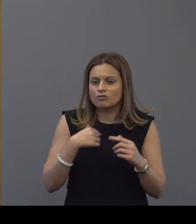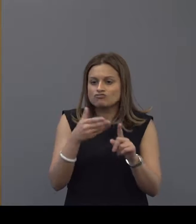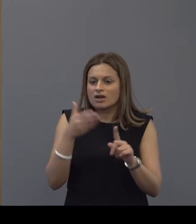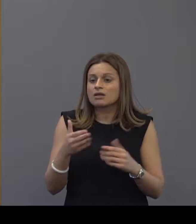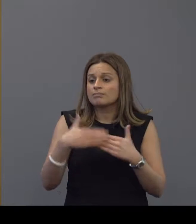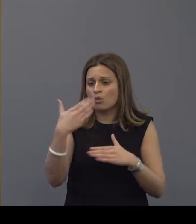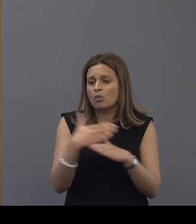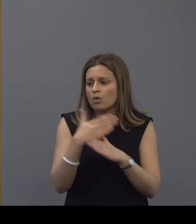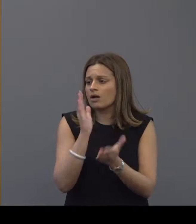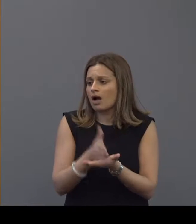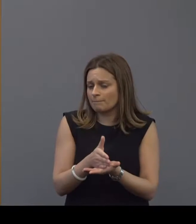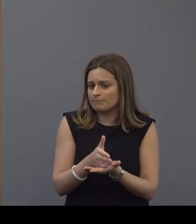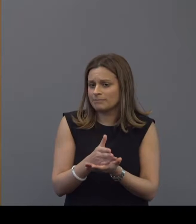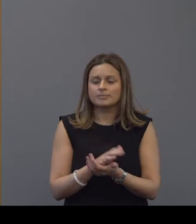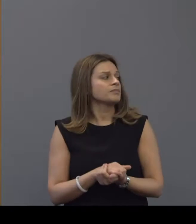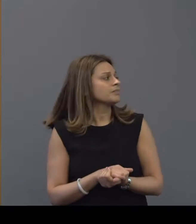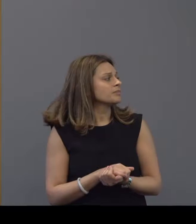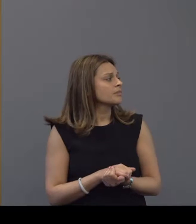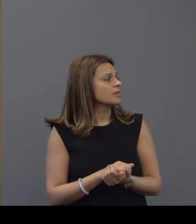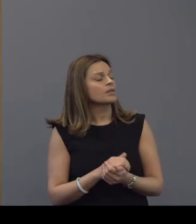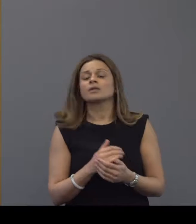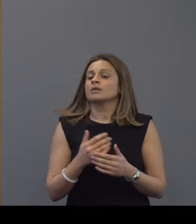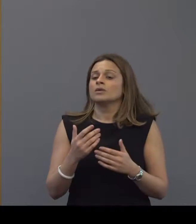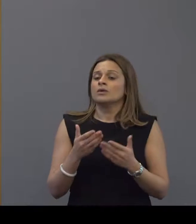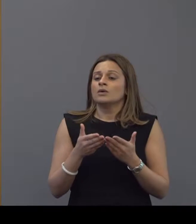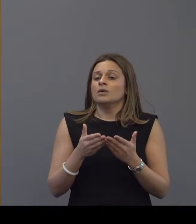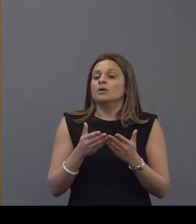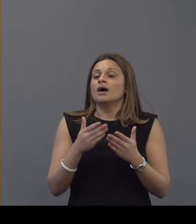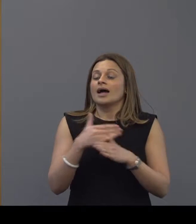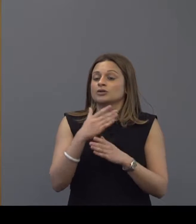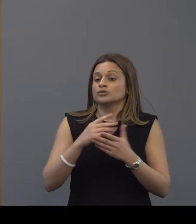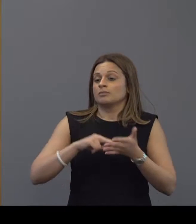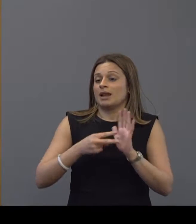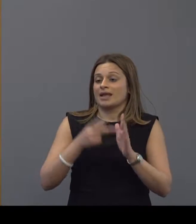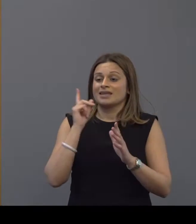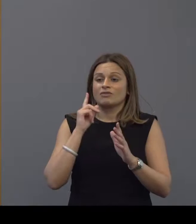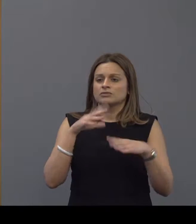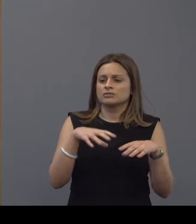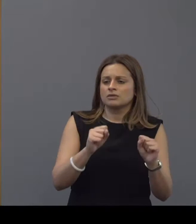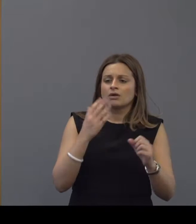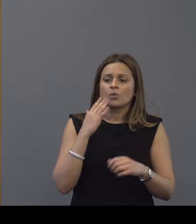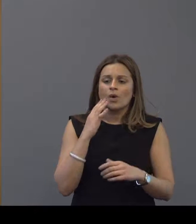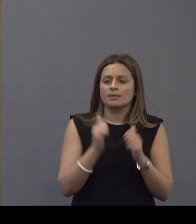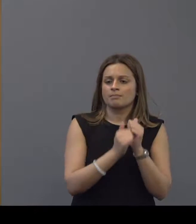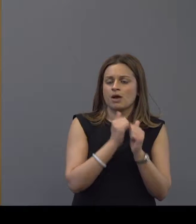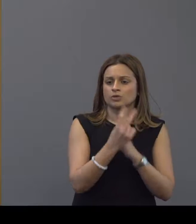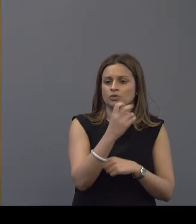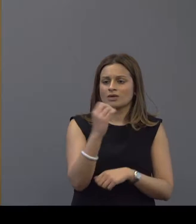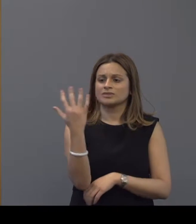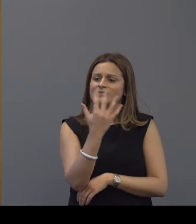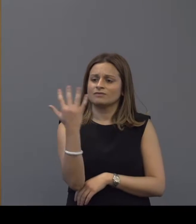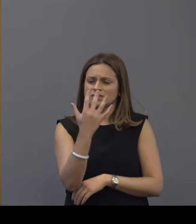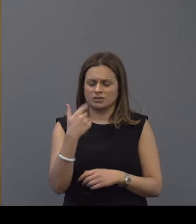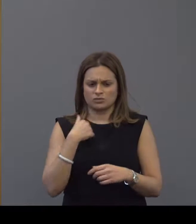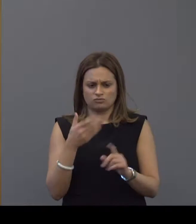we've got more to do so the action plan on hearing loss as we know was launched two years ago in March 2015 and as we've talked about